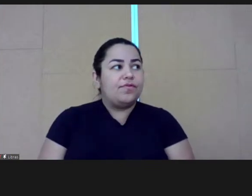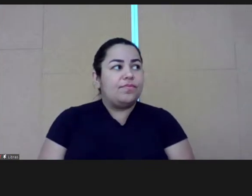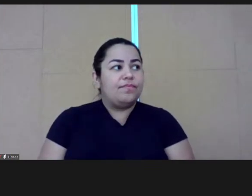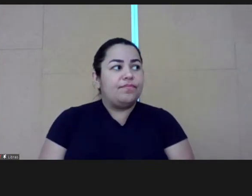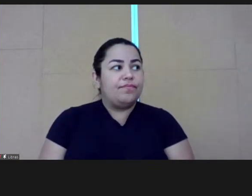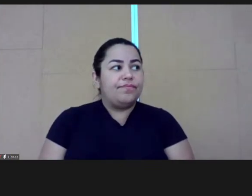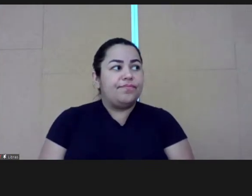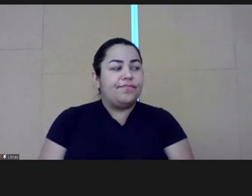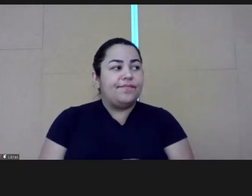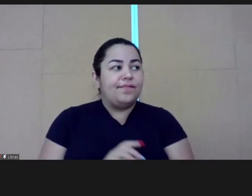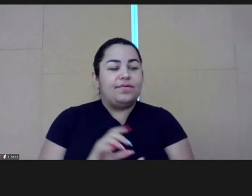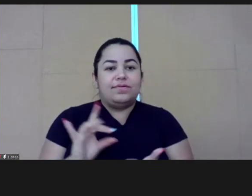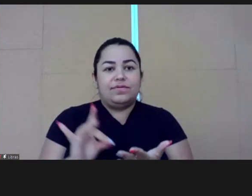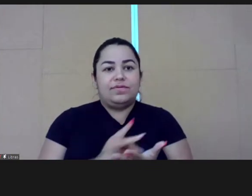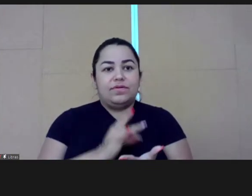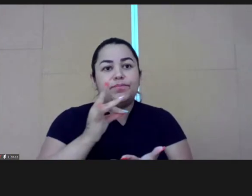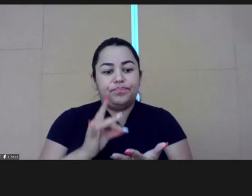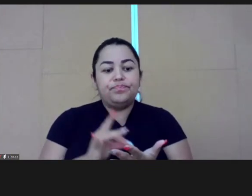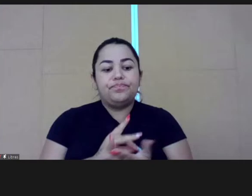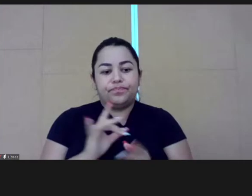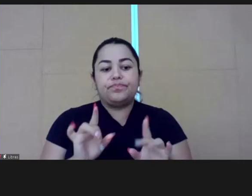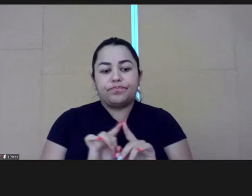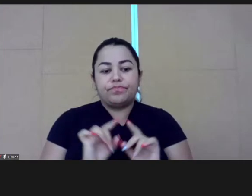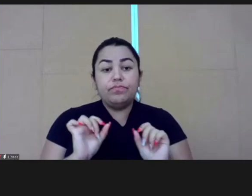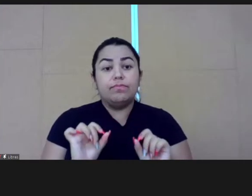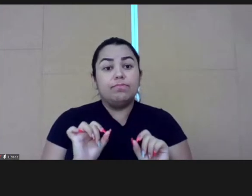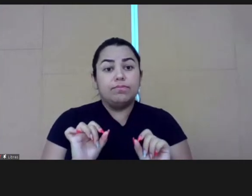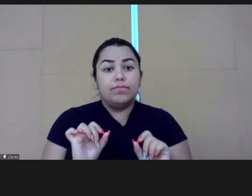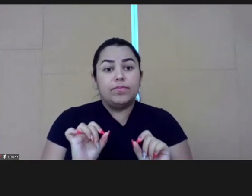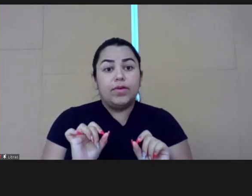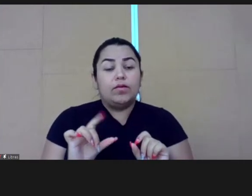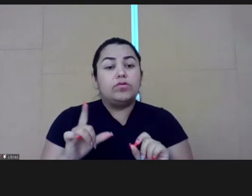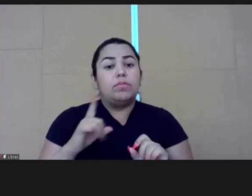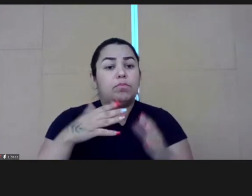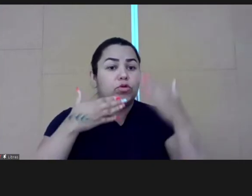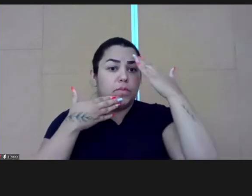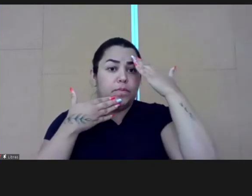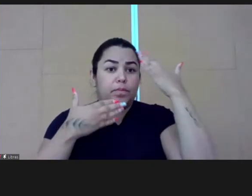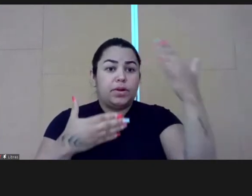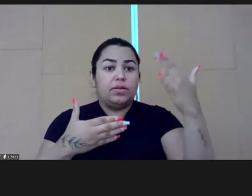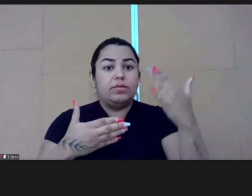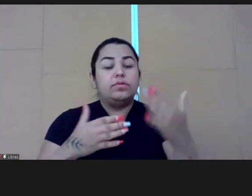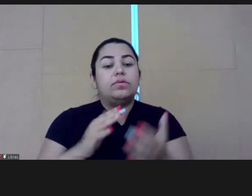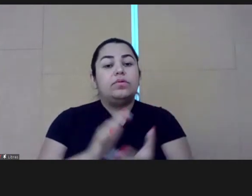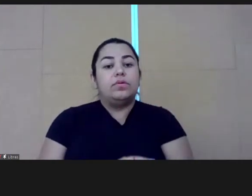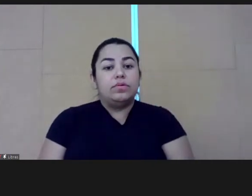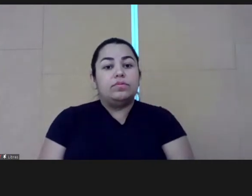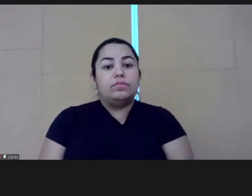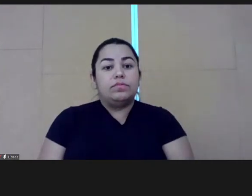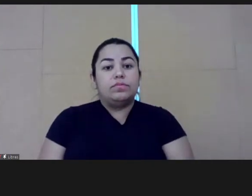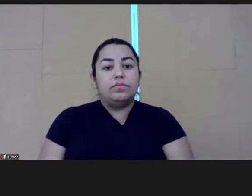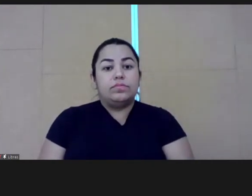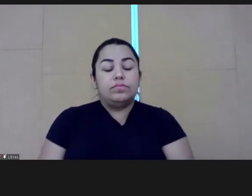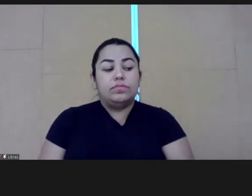can enroll in the social media on the Instagram please subscribe to our Instagram